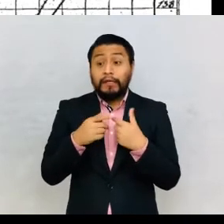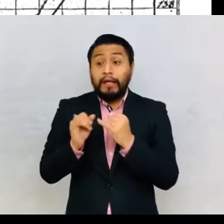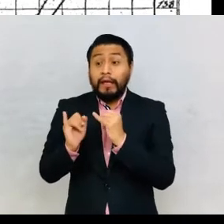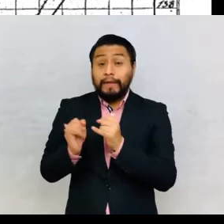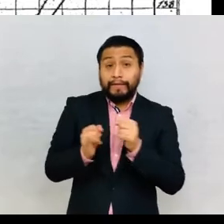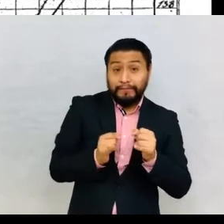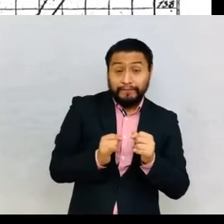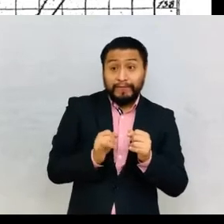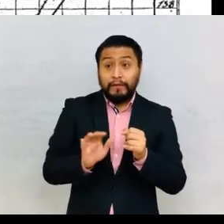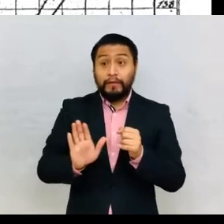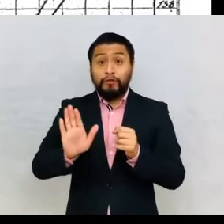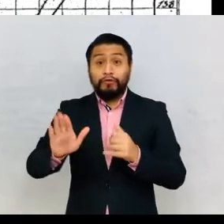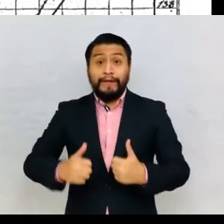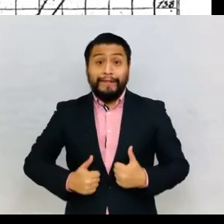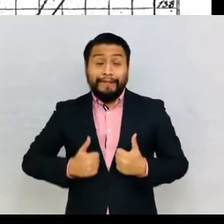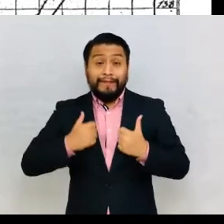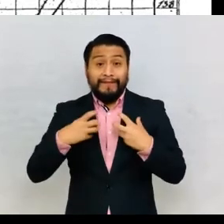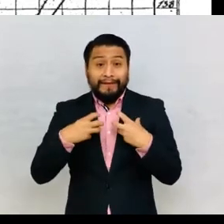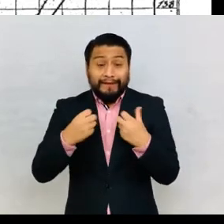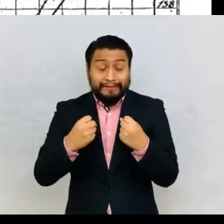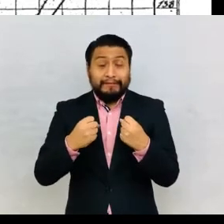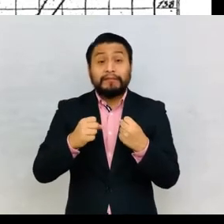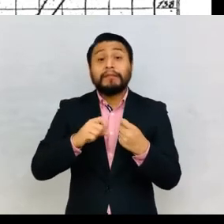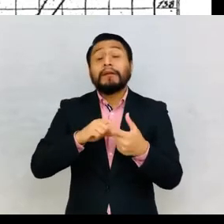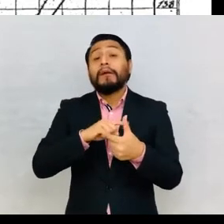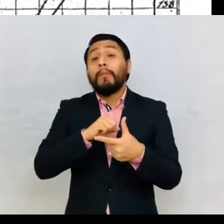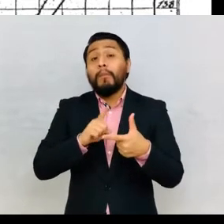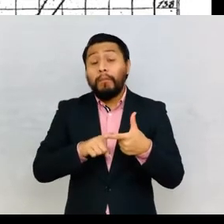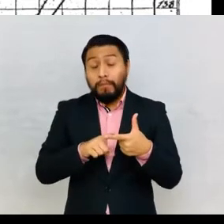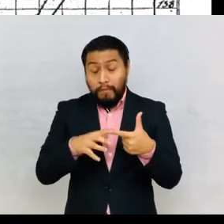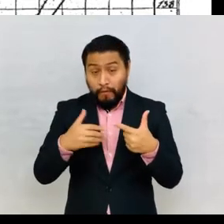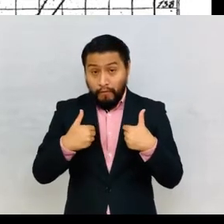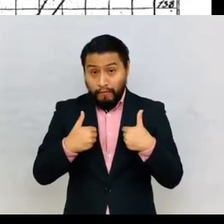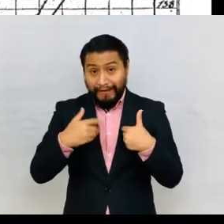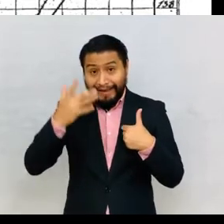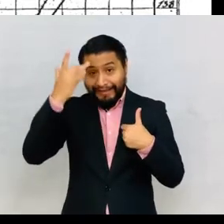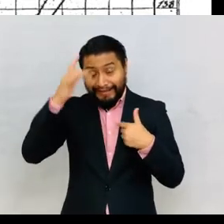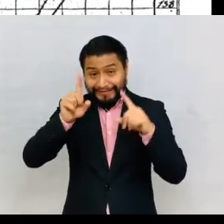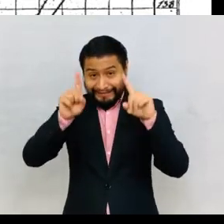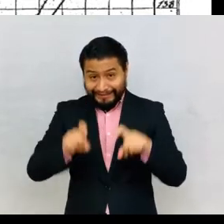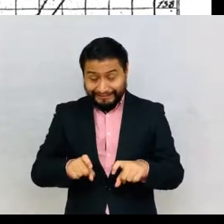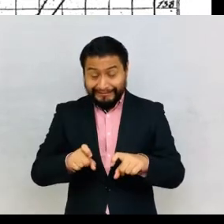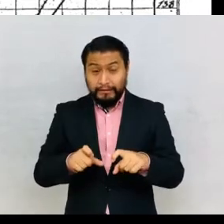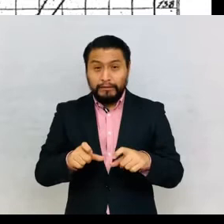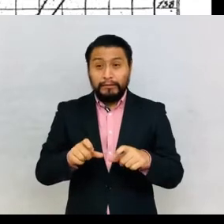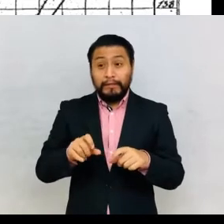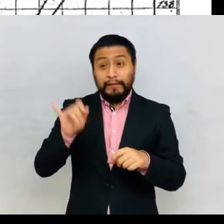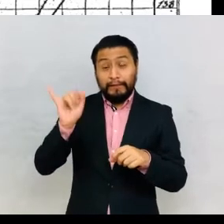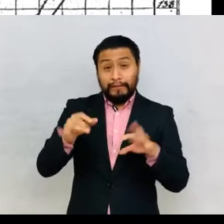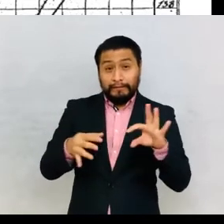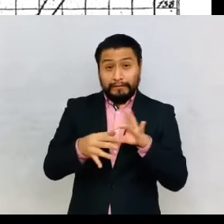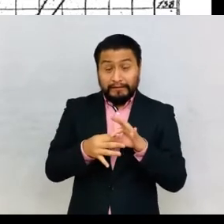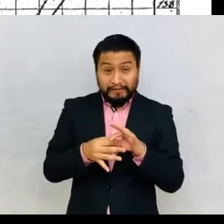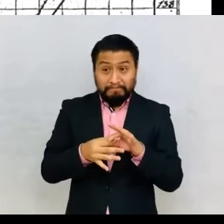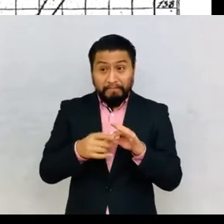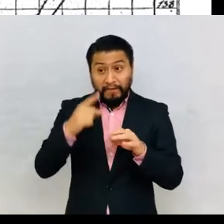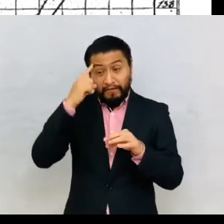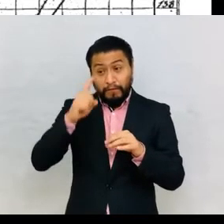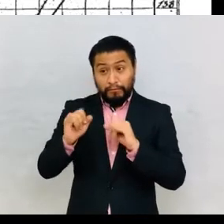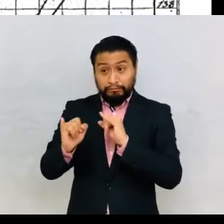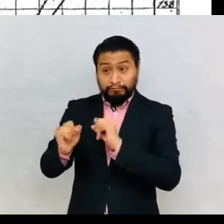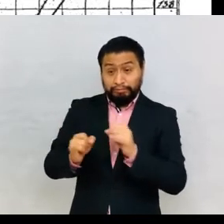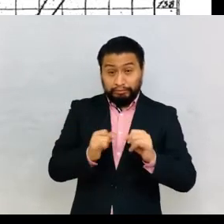individualized health cards and later their intelligence tests, was one of the factors that favored the